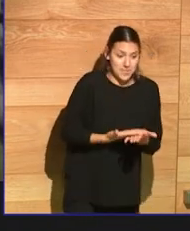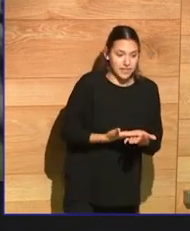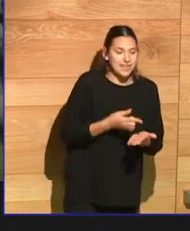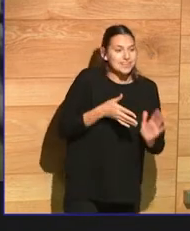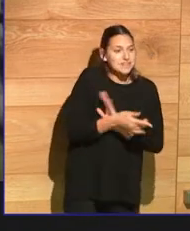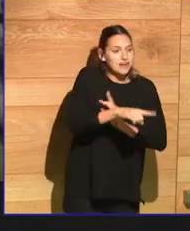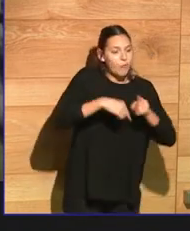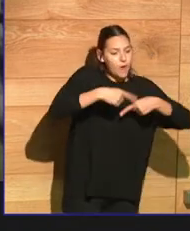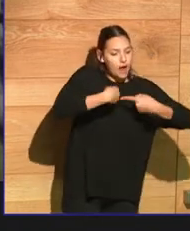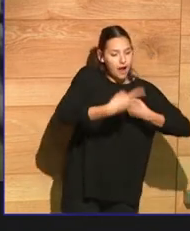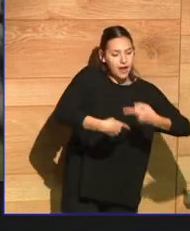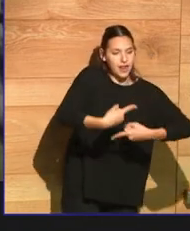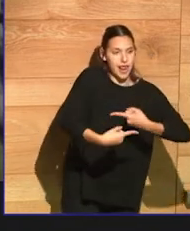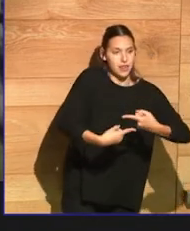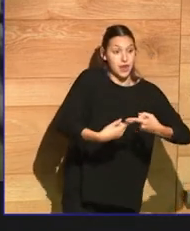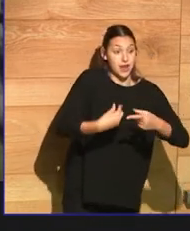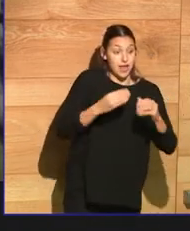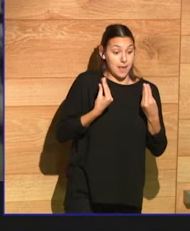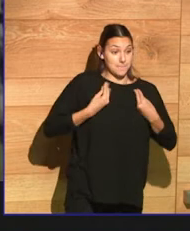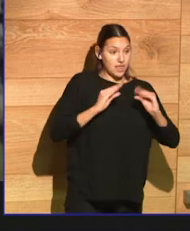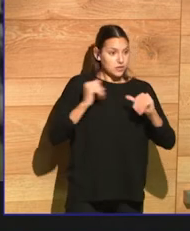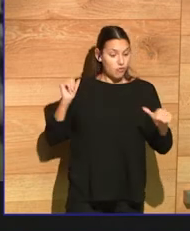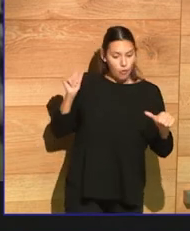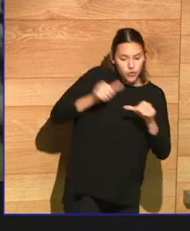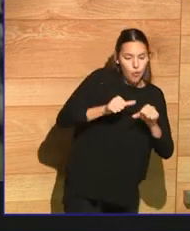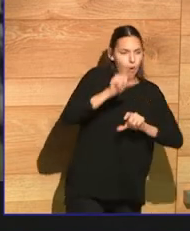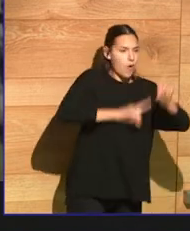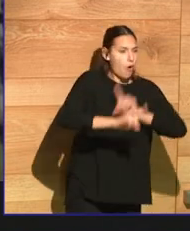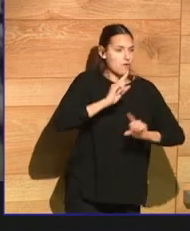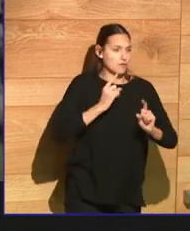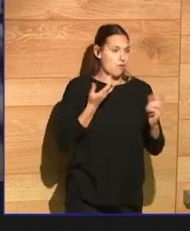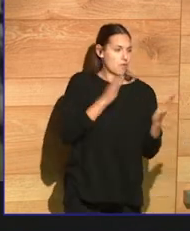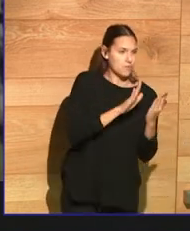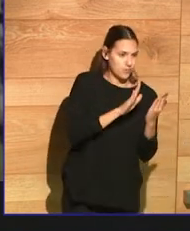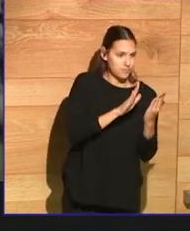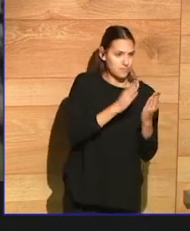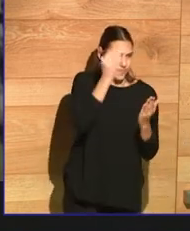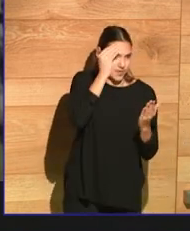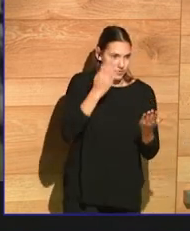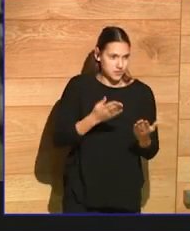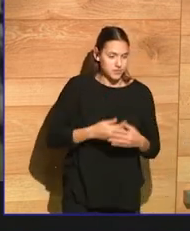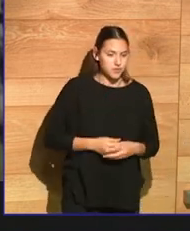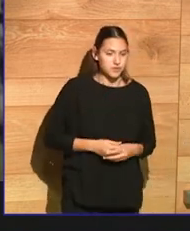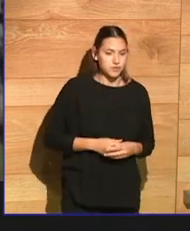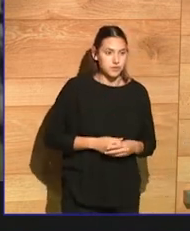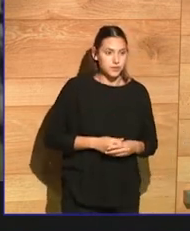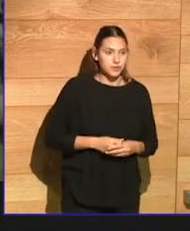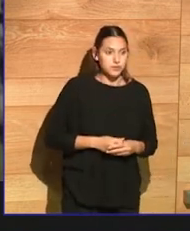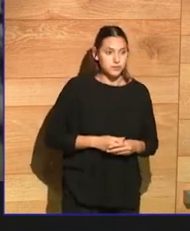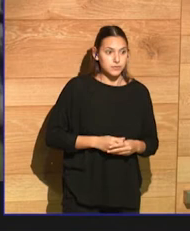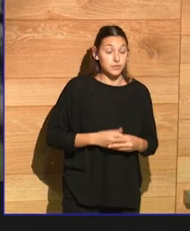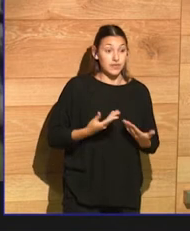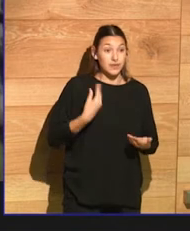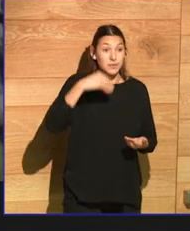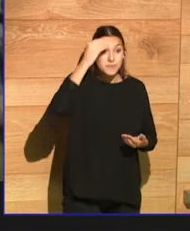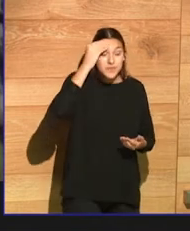entire lives, so much conflict. And you can see them wanting to demand peace because, you